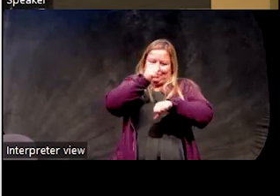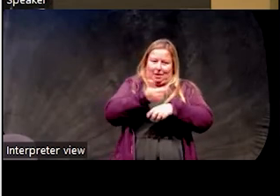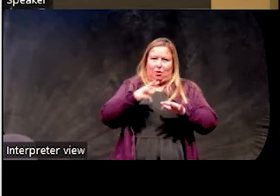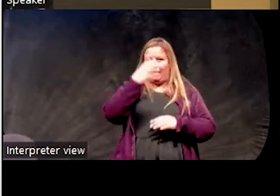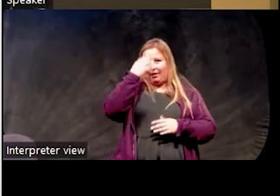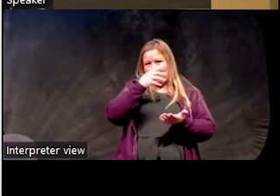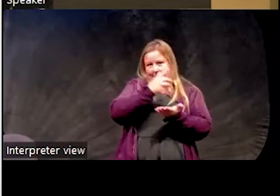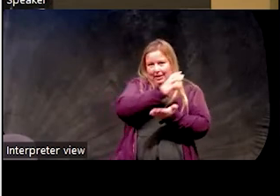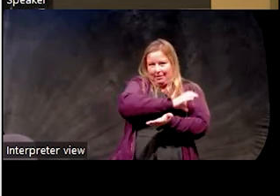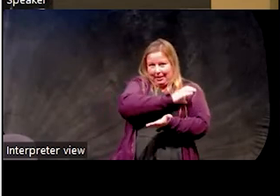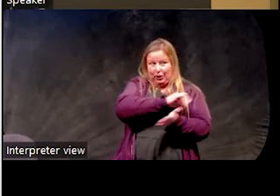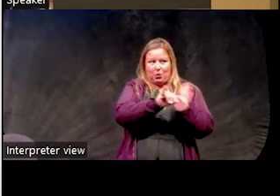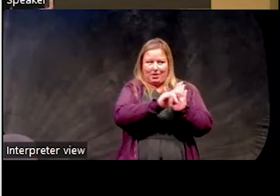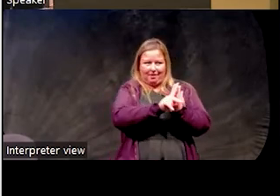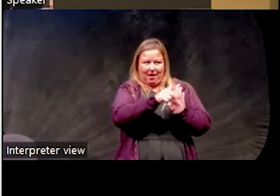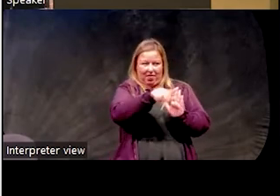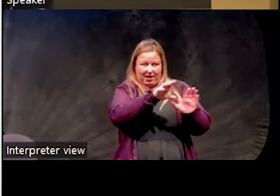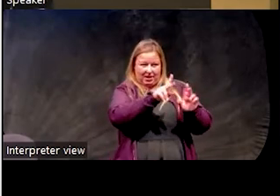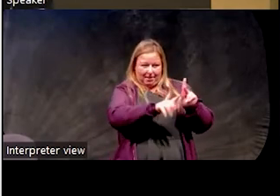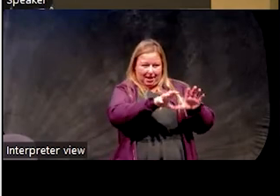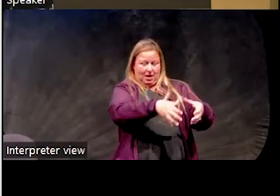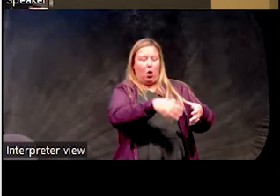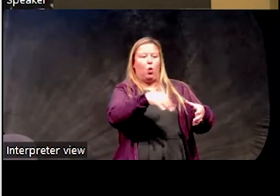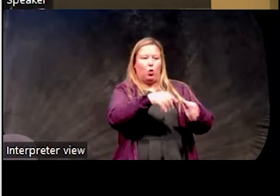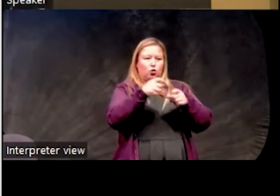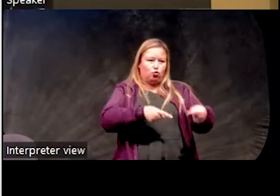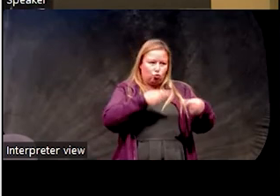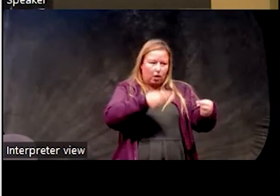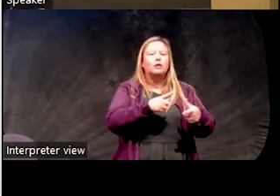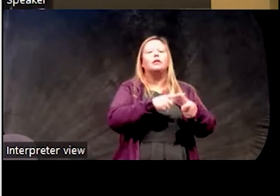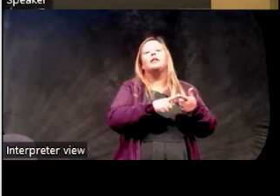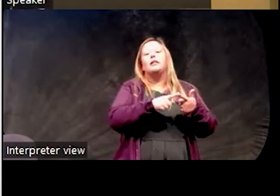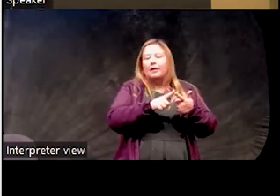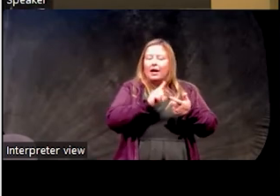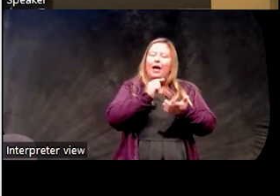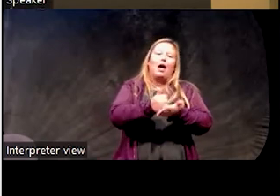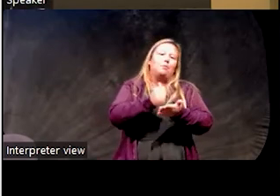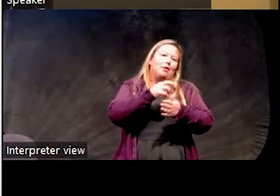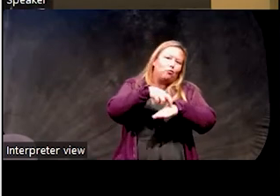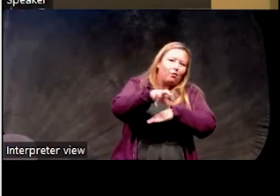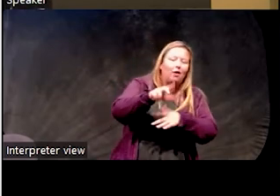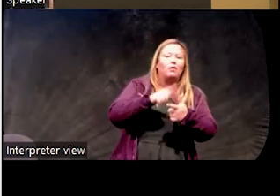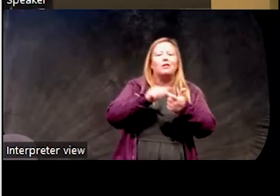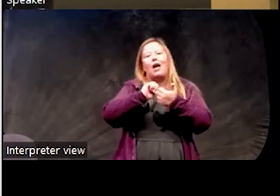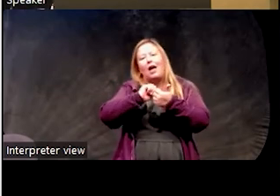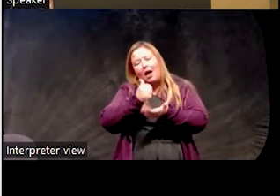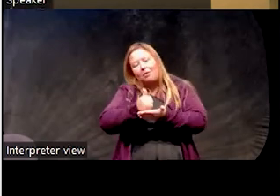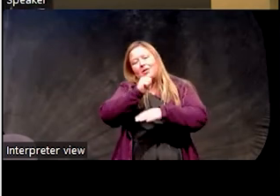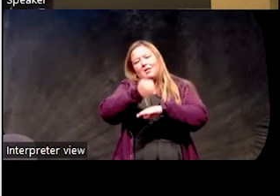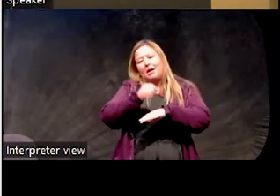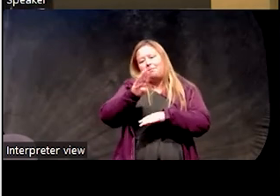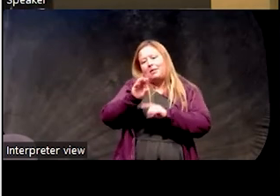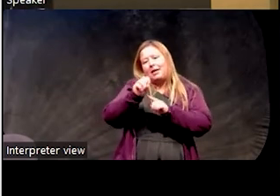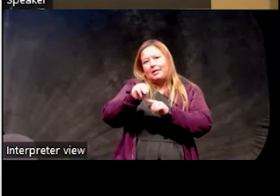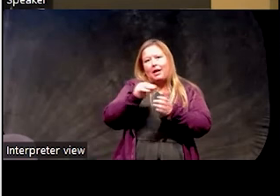patients who are struggling and getting expediting referrals, getting them in to see a BSN provider can be really important for improving adherence over